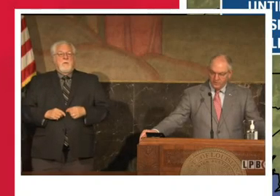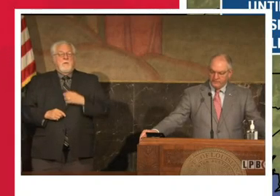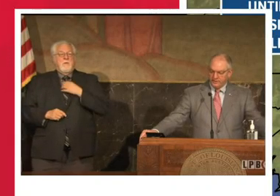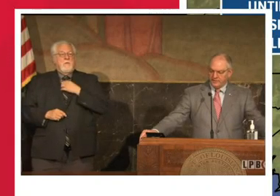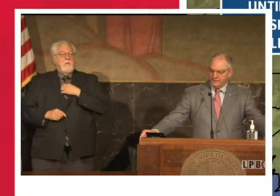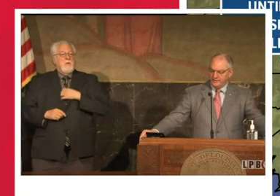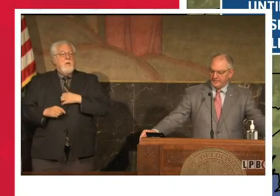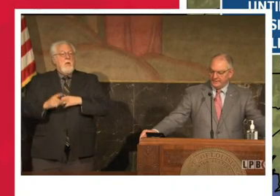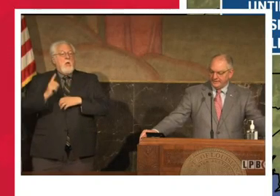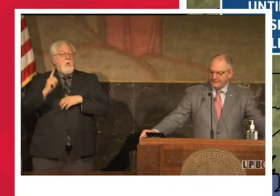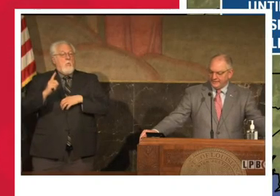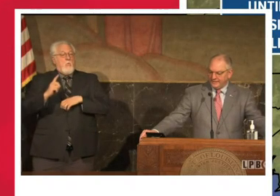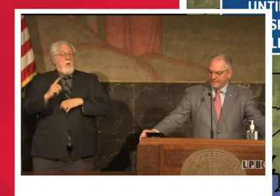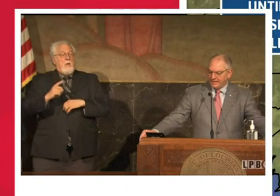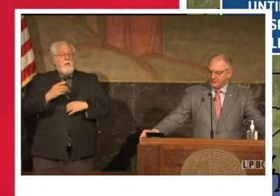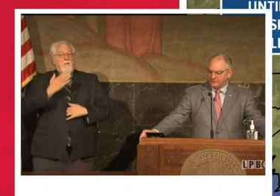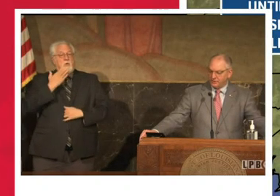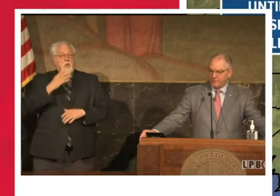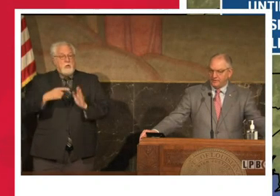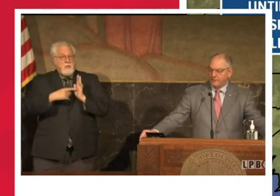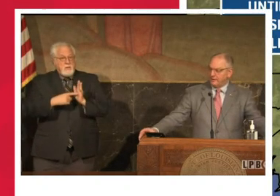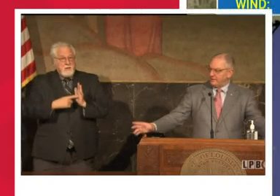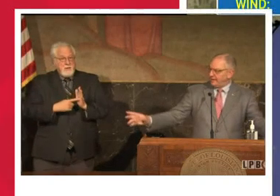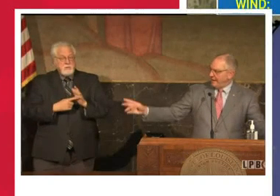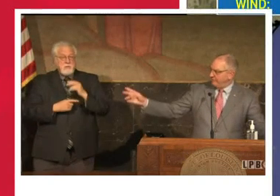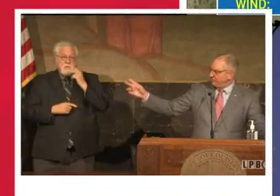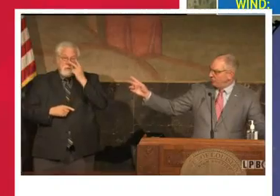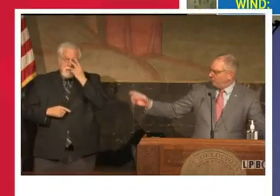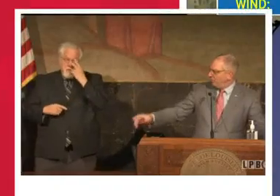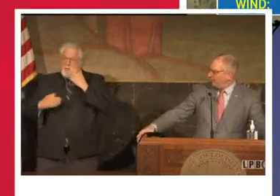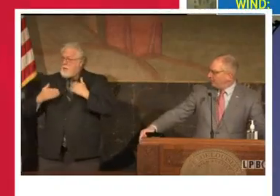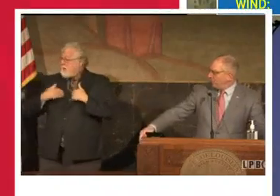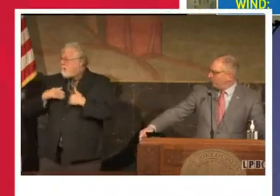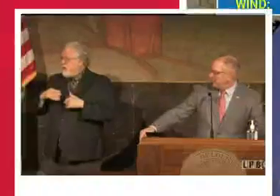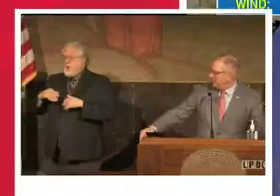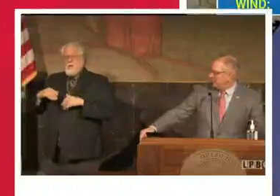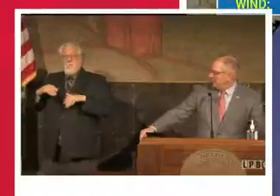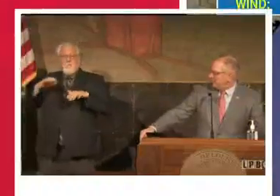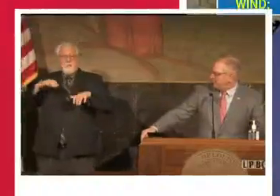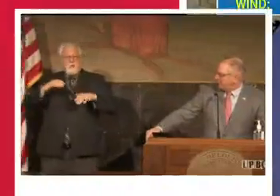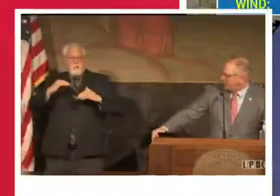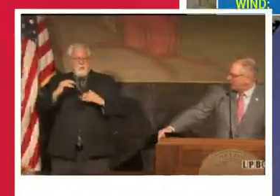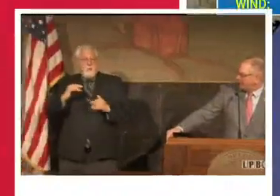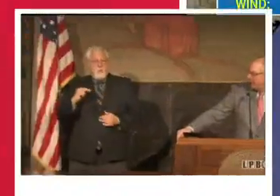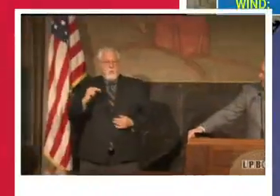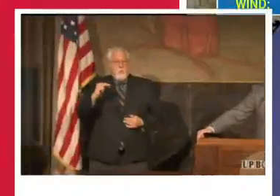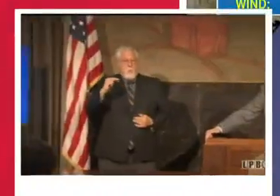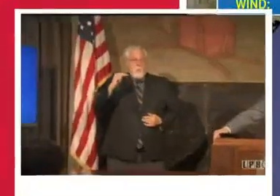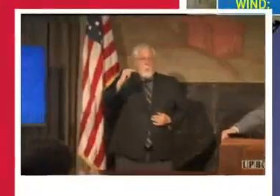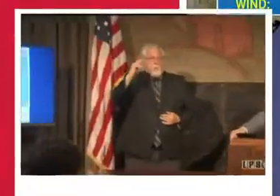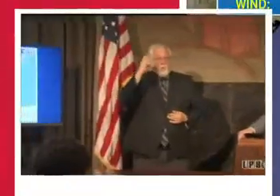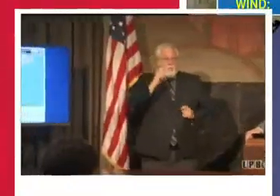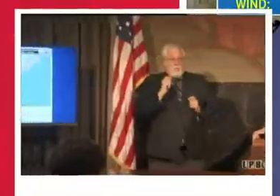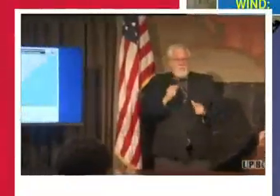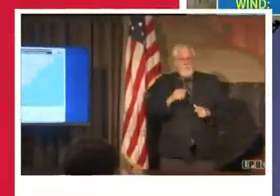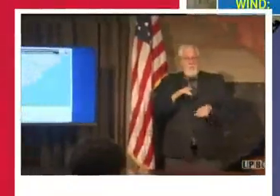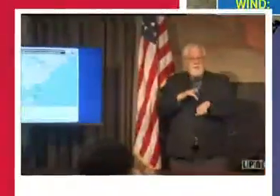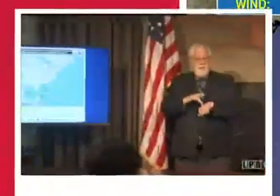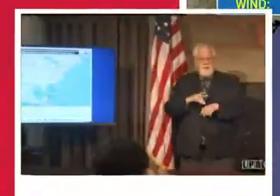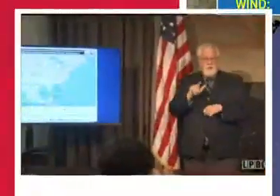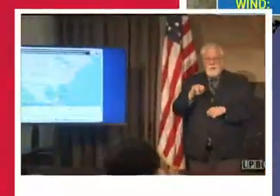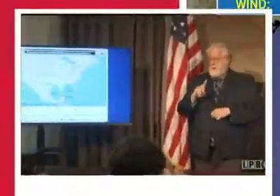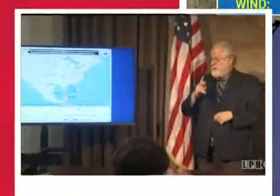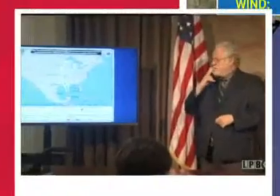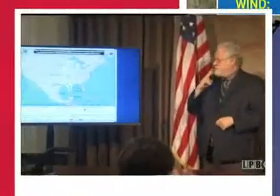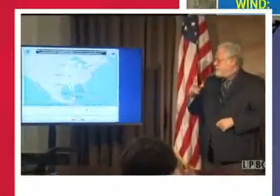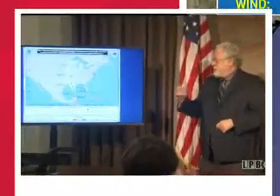One of the good indications are that they have the storm moving north pretty quickly after it makes landfall. You can see